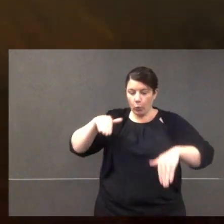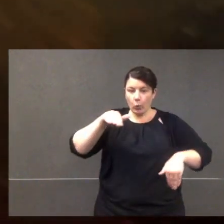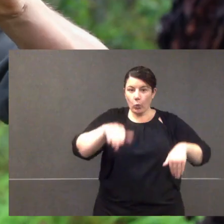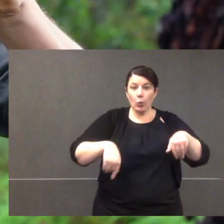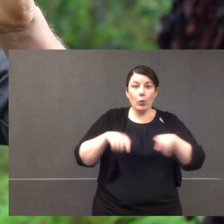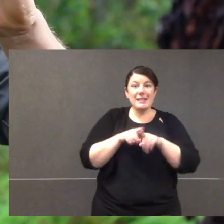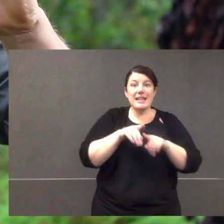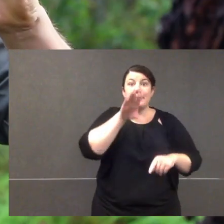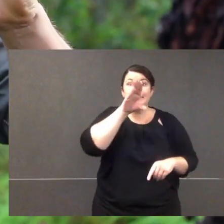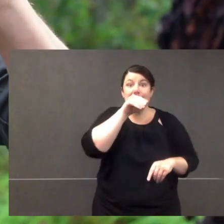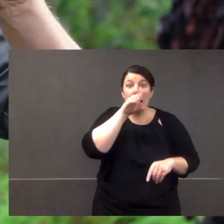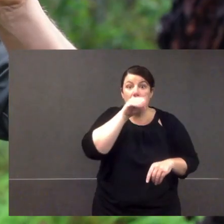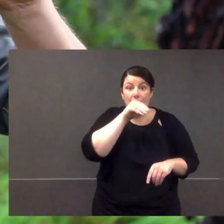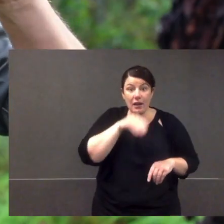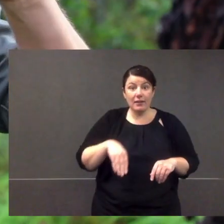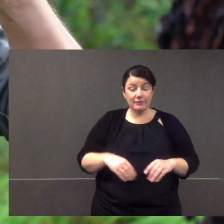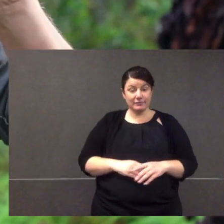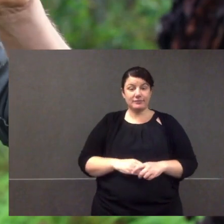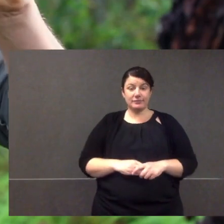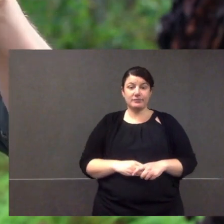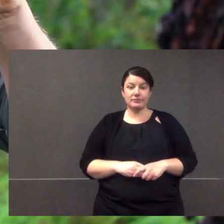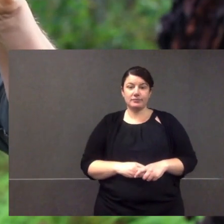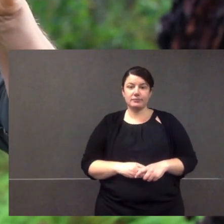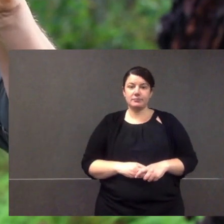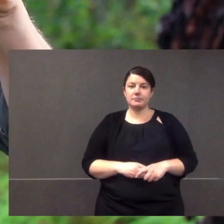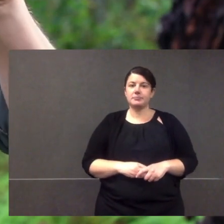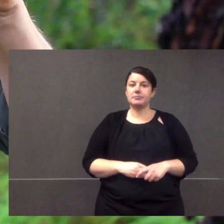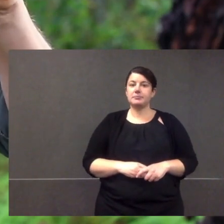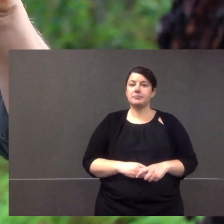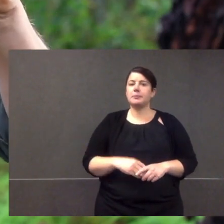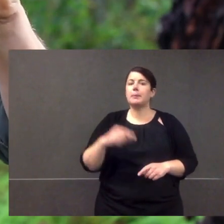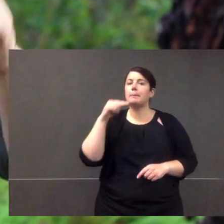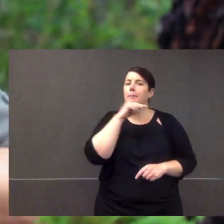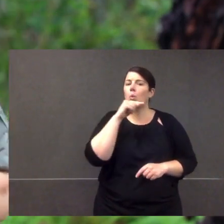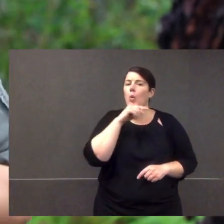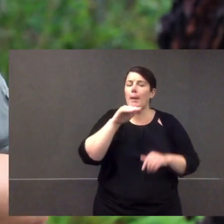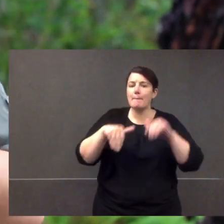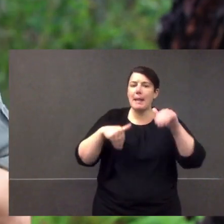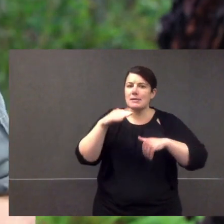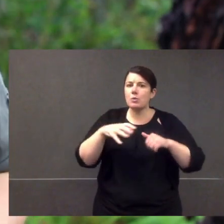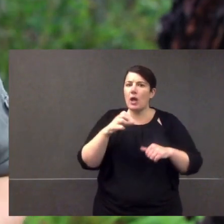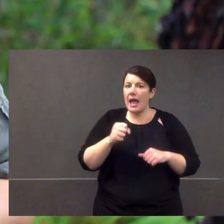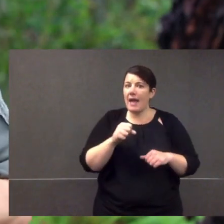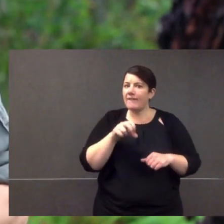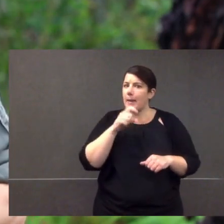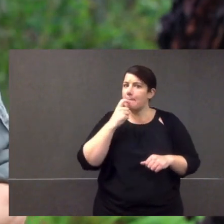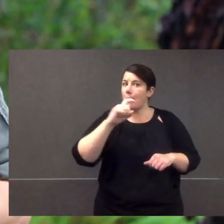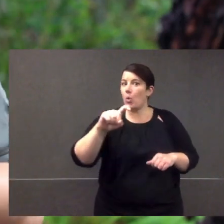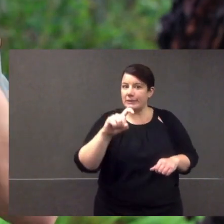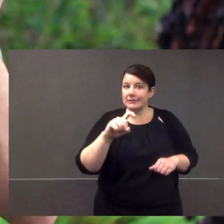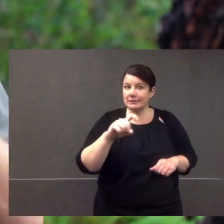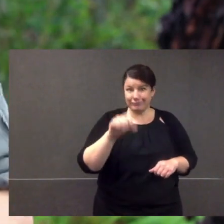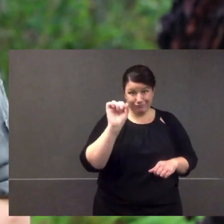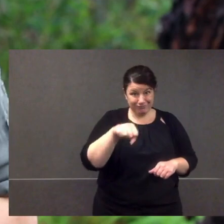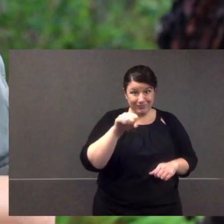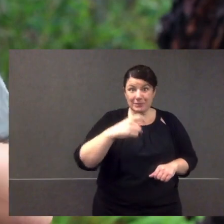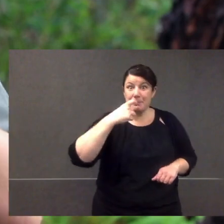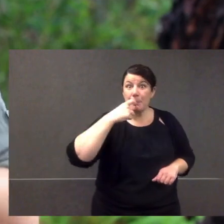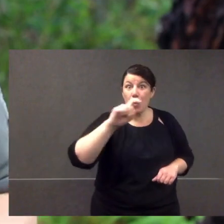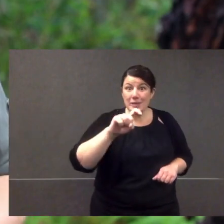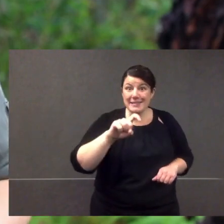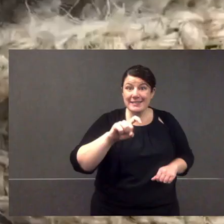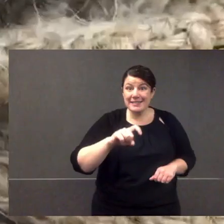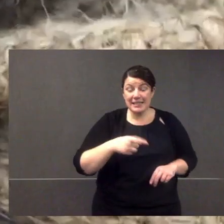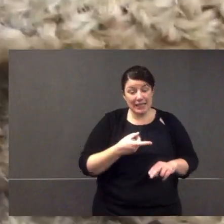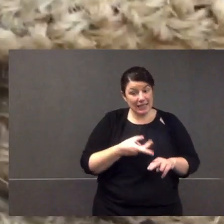they open their hands, and the full webbing, like a duck's feet, comes out. The male platypus have a venomous